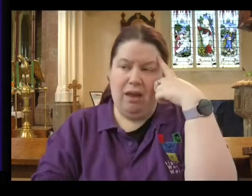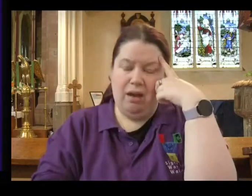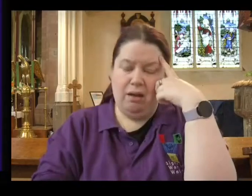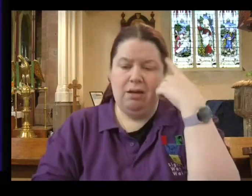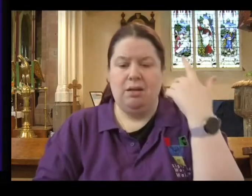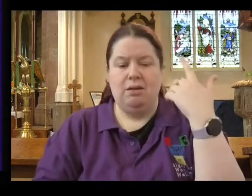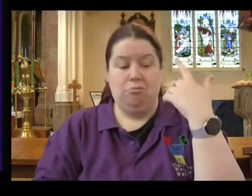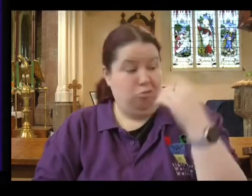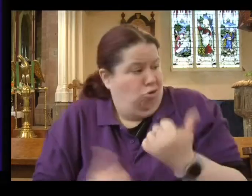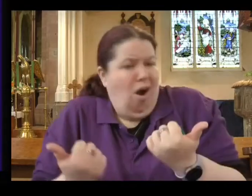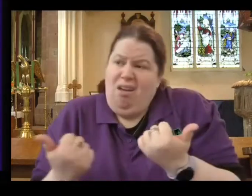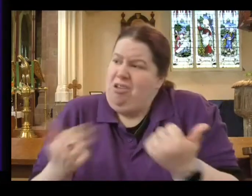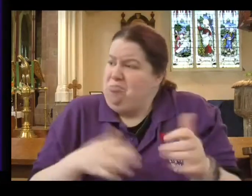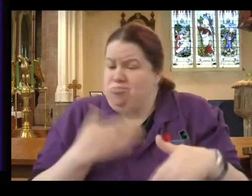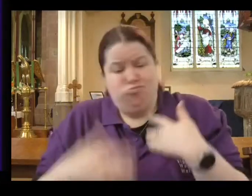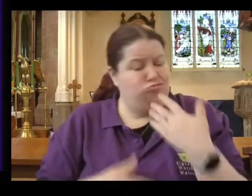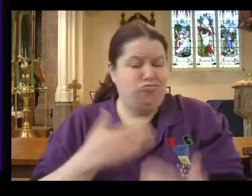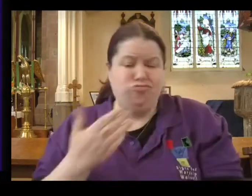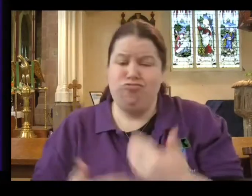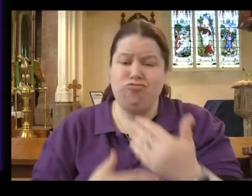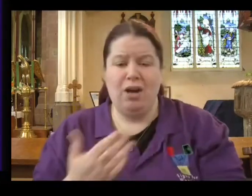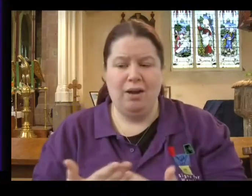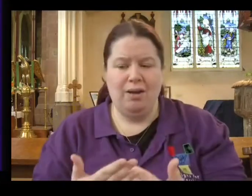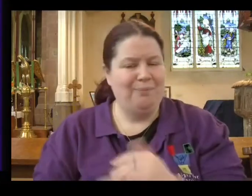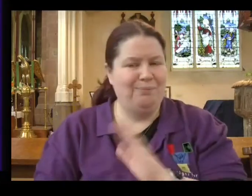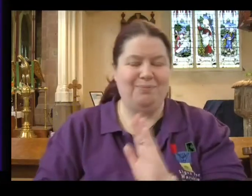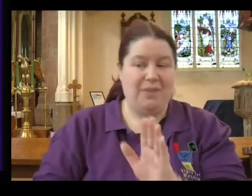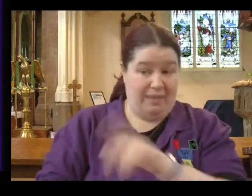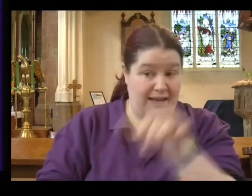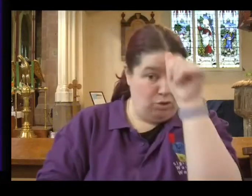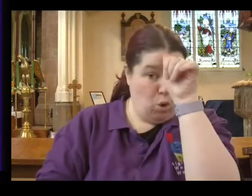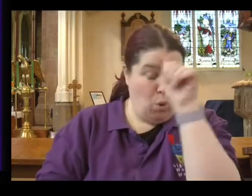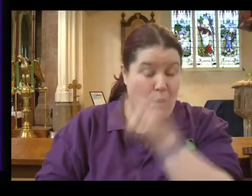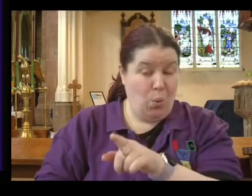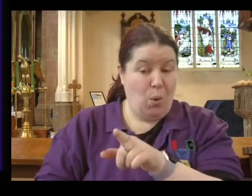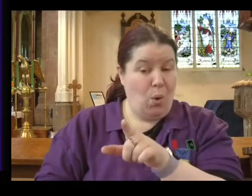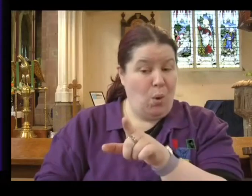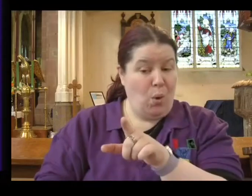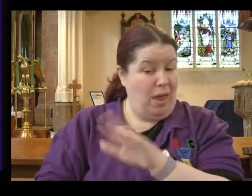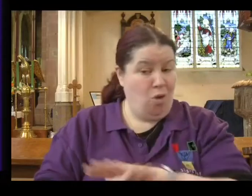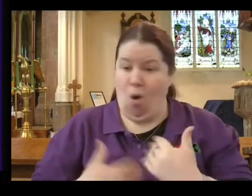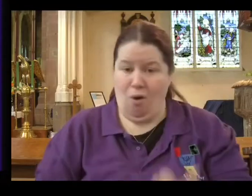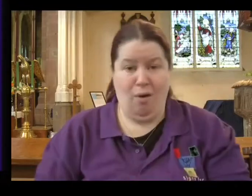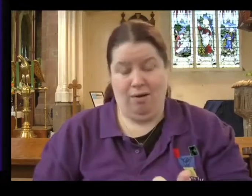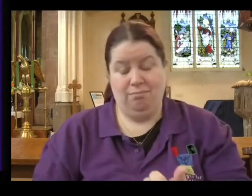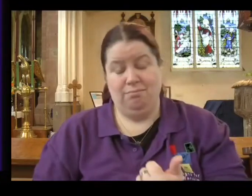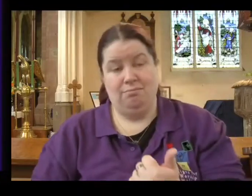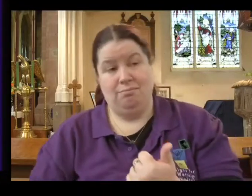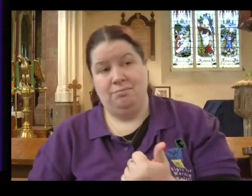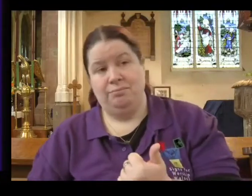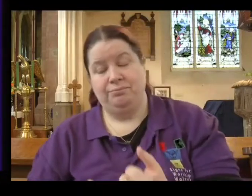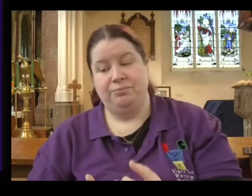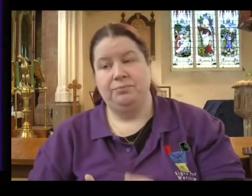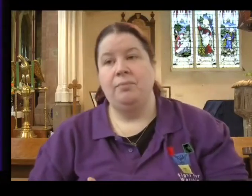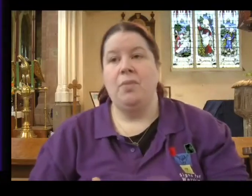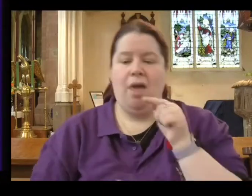that they're actually doing okay. And they need to be aware that they are laboring under a misapprehension. Pretty sharpish. They're in